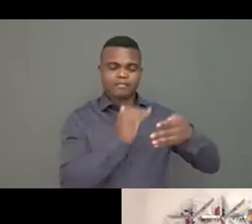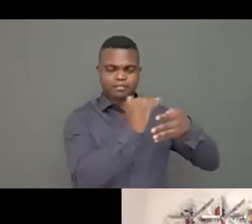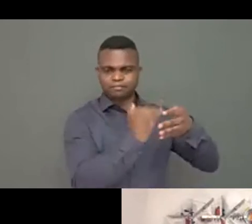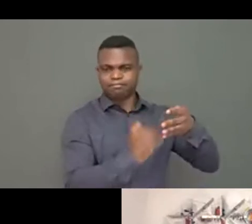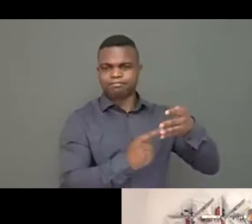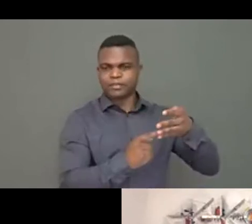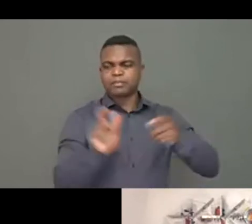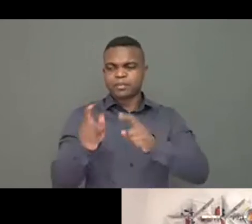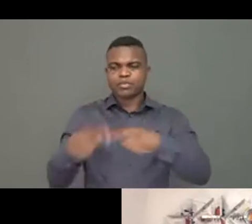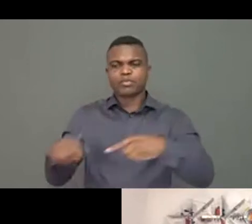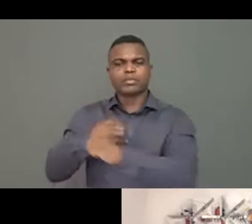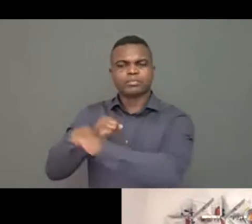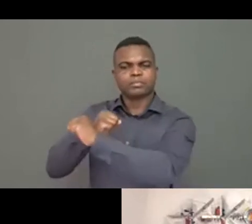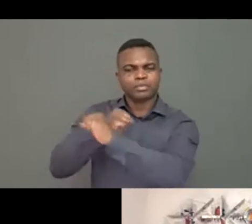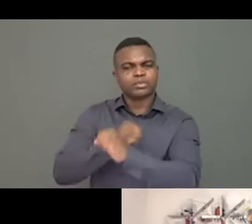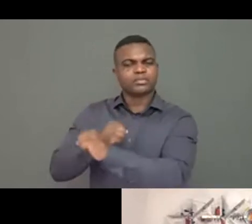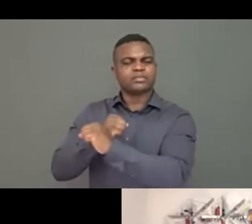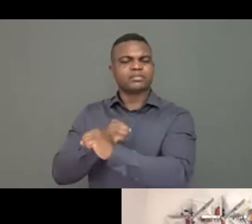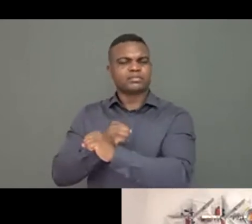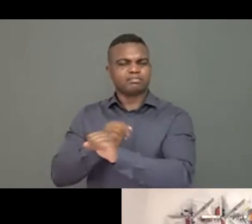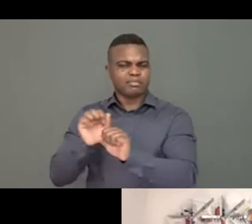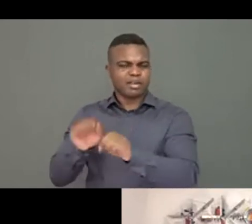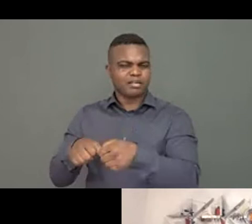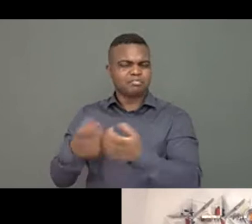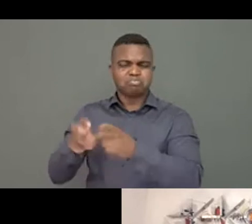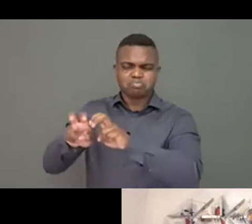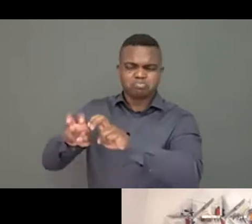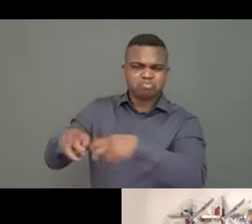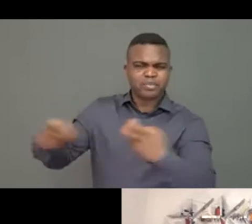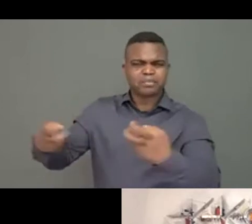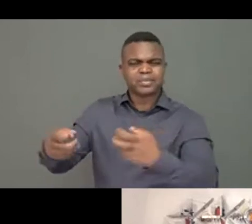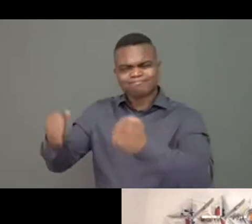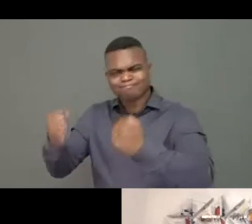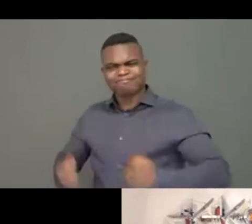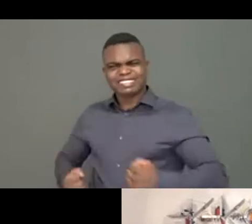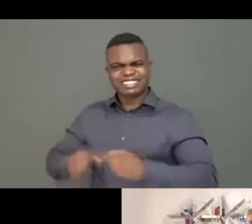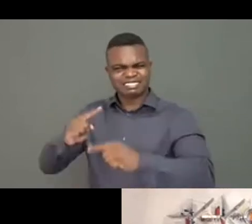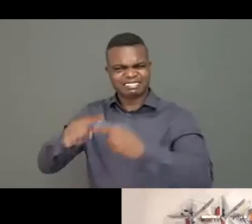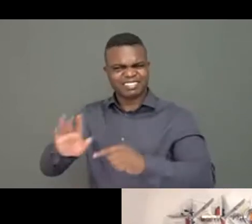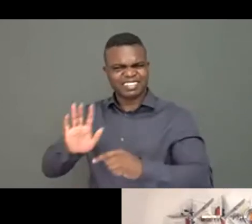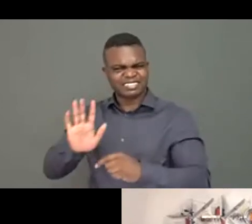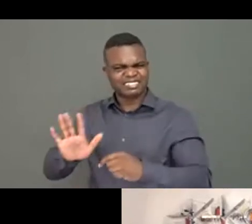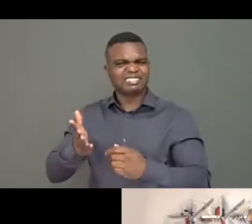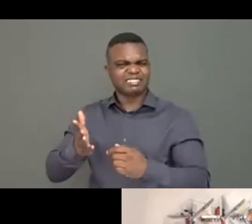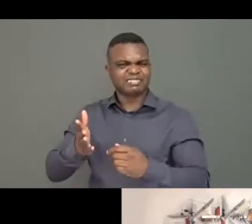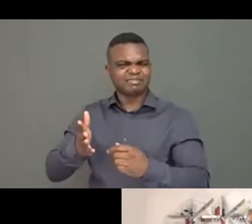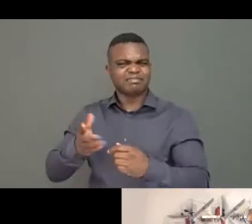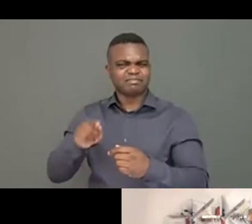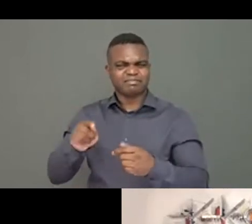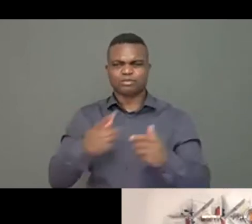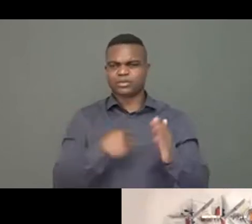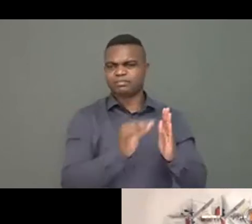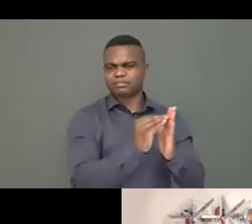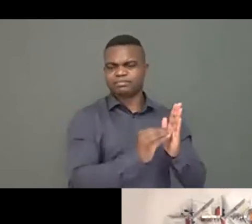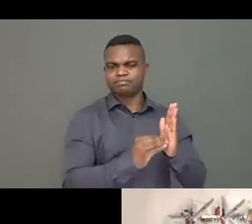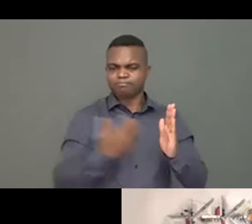the subject that have been raised in the last years. Unfortunately, when we look at the results, when we put together, when